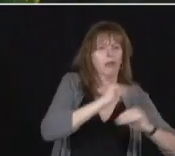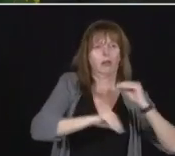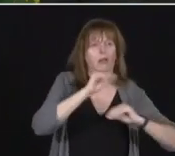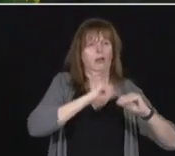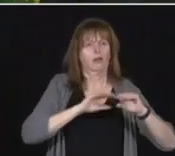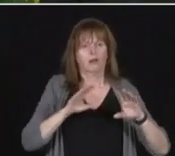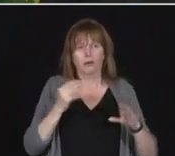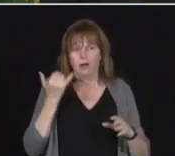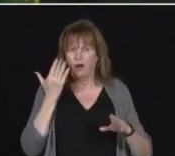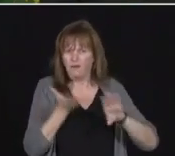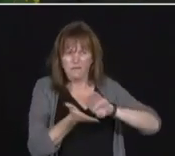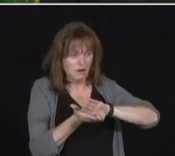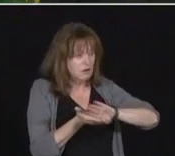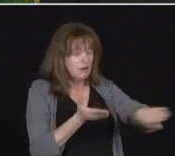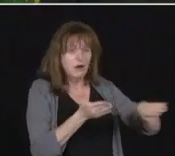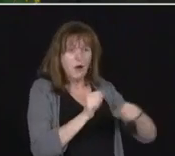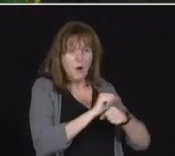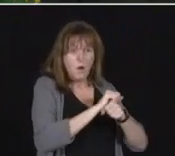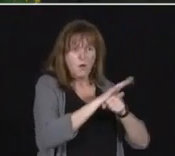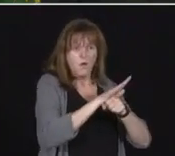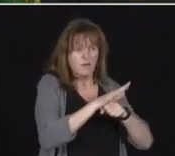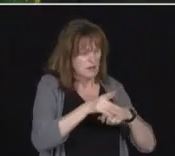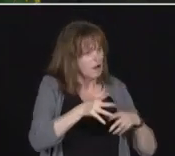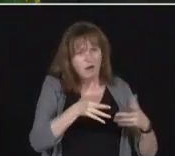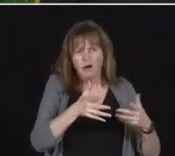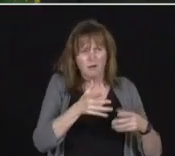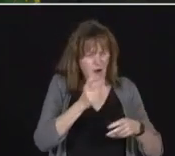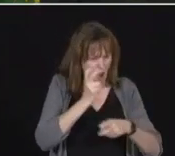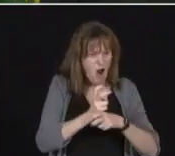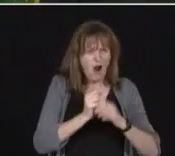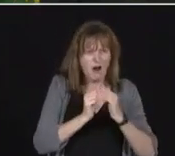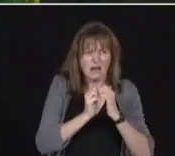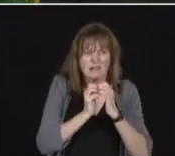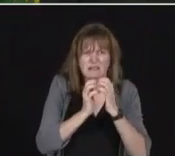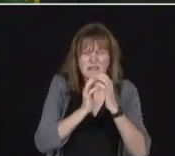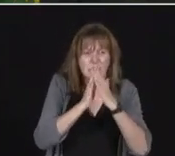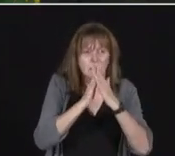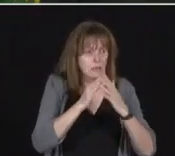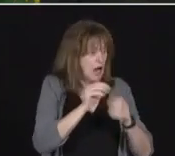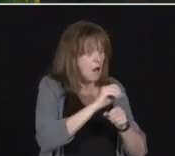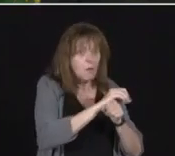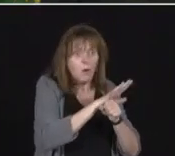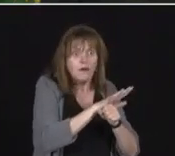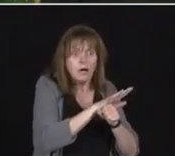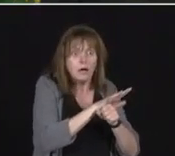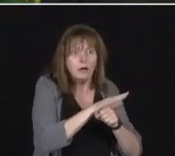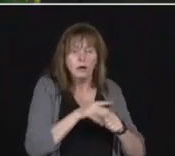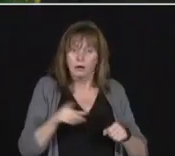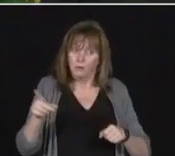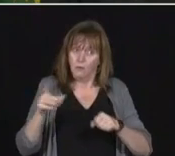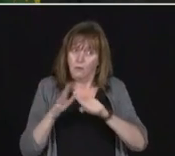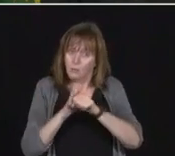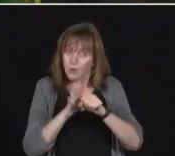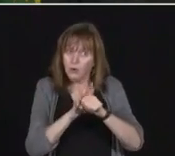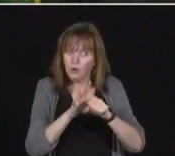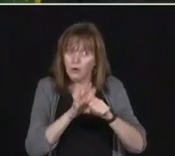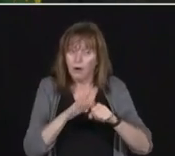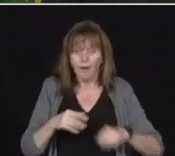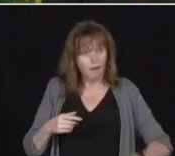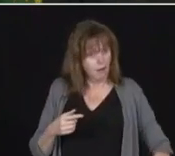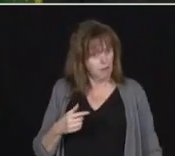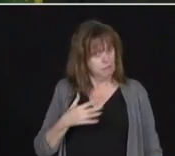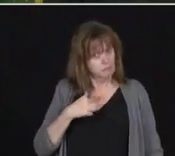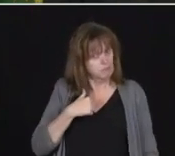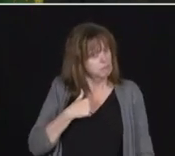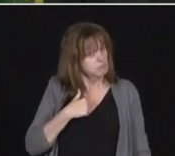with COVID, and they want to keep pushing us? Well, stay tuned. You'll get what you asked for. I promise you that.